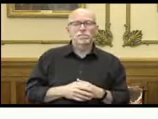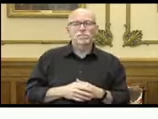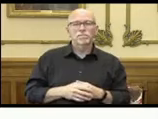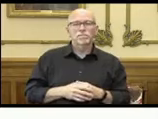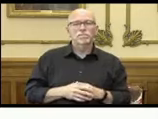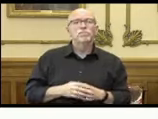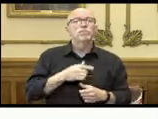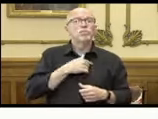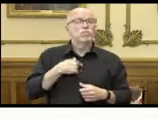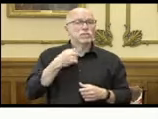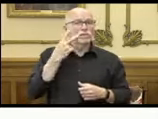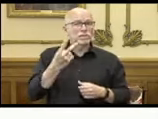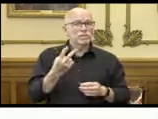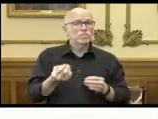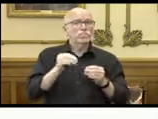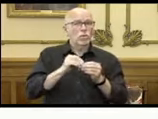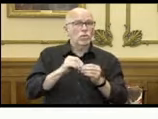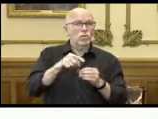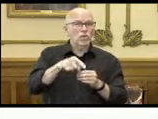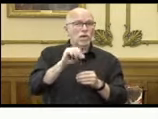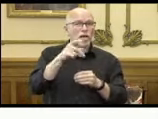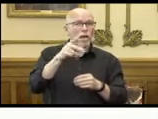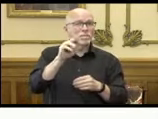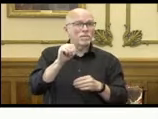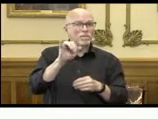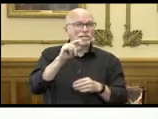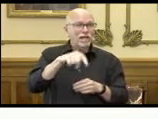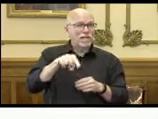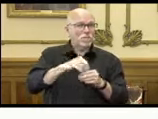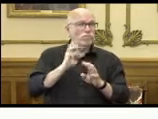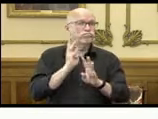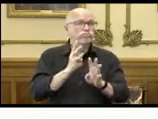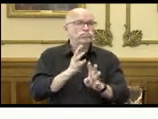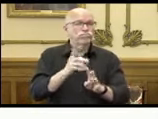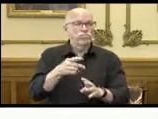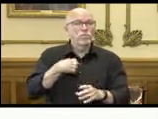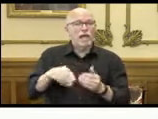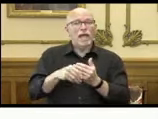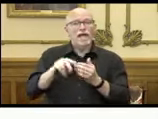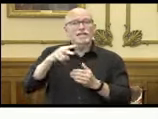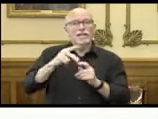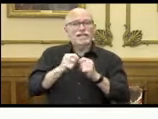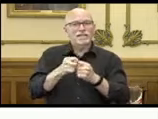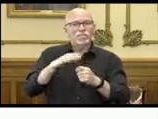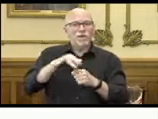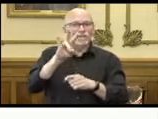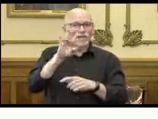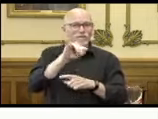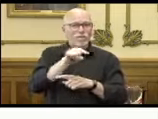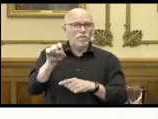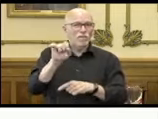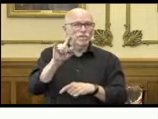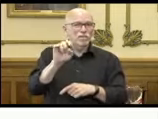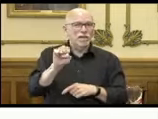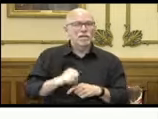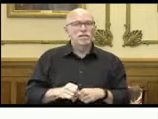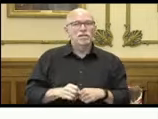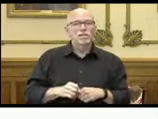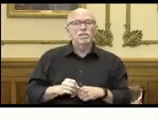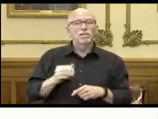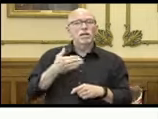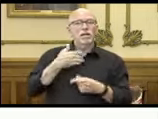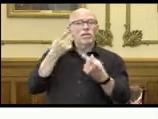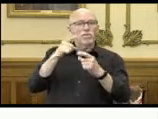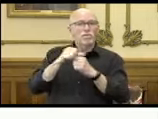We are seeing increased volume at our Optum sites and have added second teams to at least 7 of our sites. Our agreement with